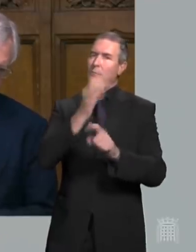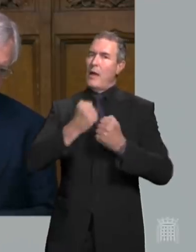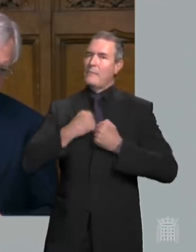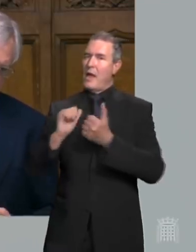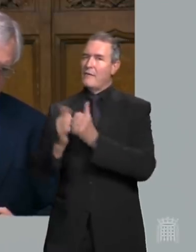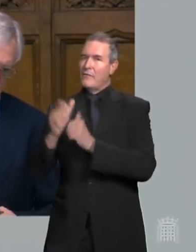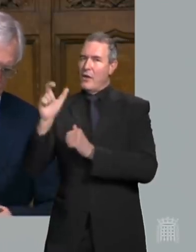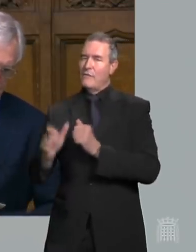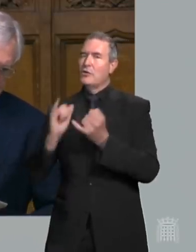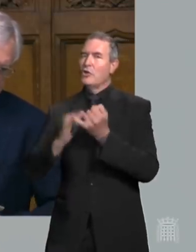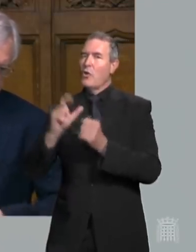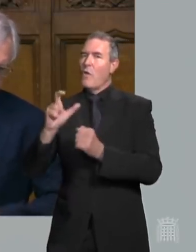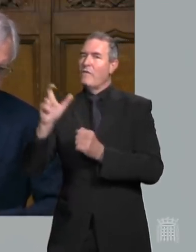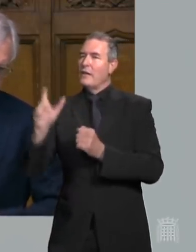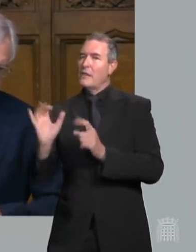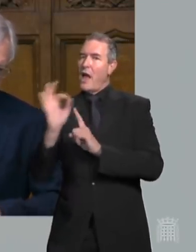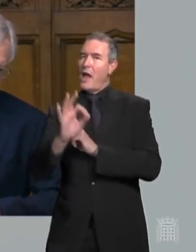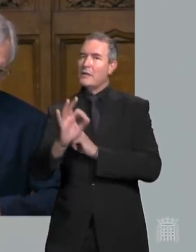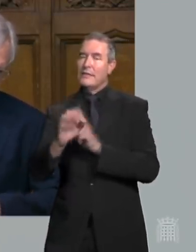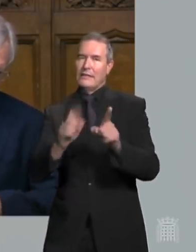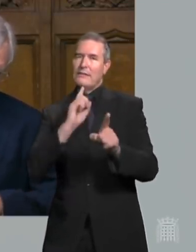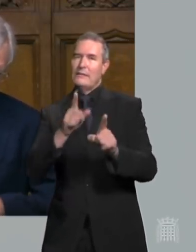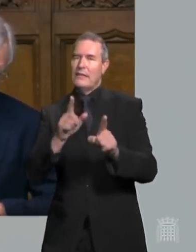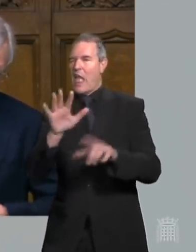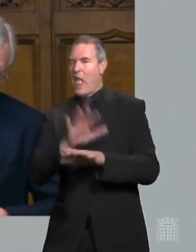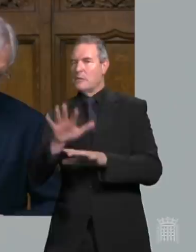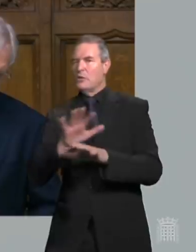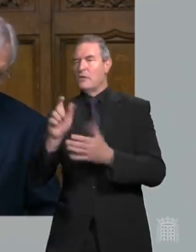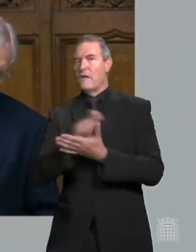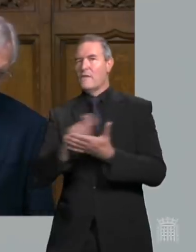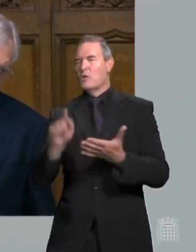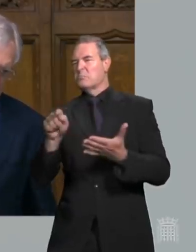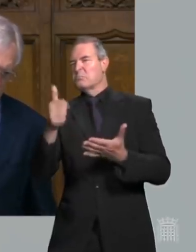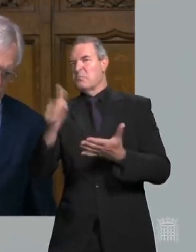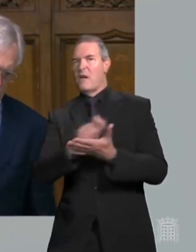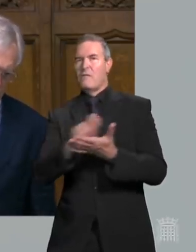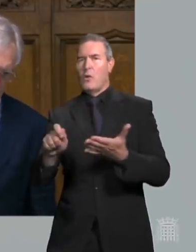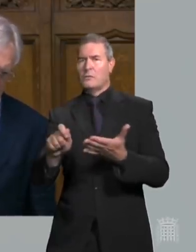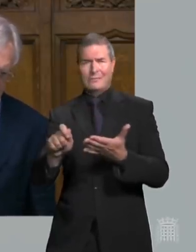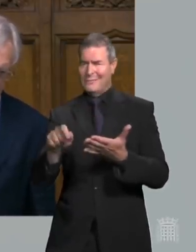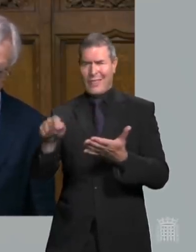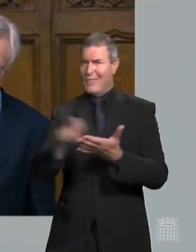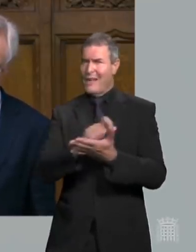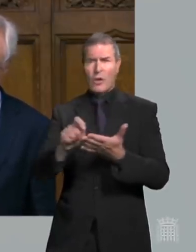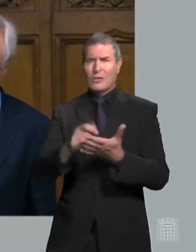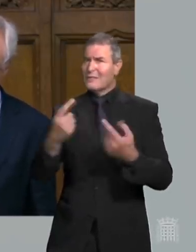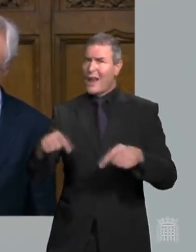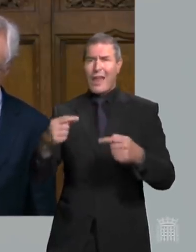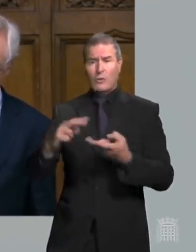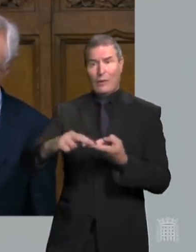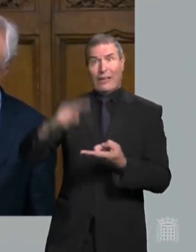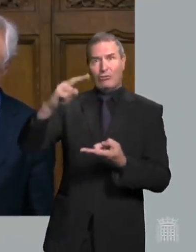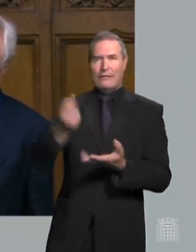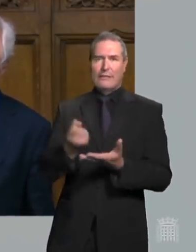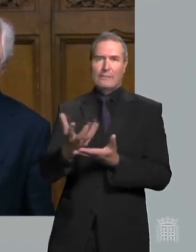friend for Sutton Coalfield he suggested that the estimates vote would be the appropriate vote but that does not allow us to increase the amount of spending